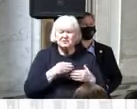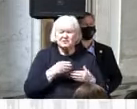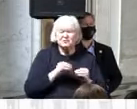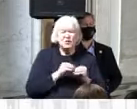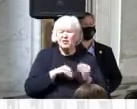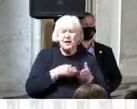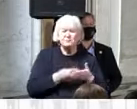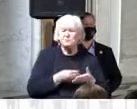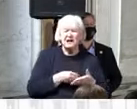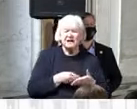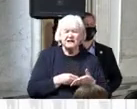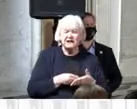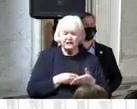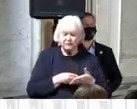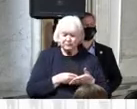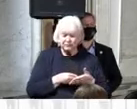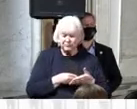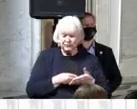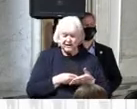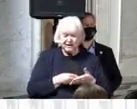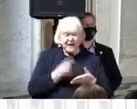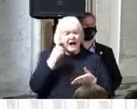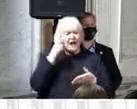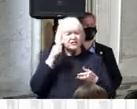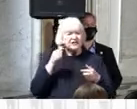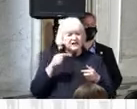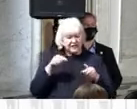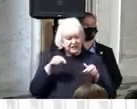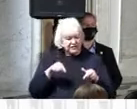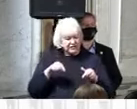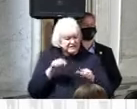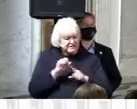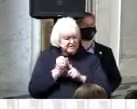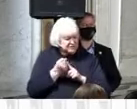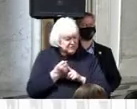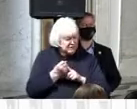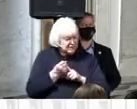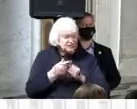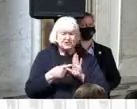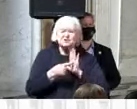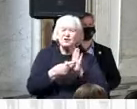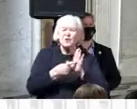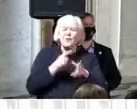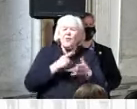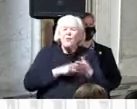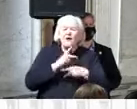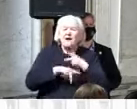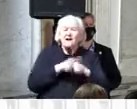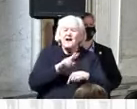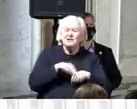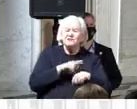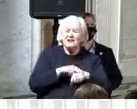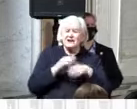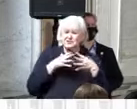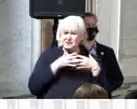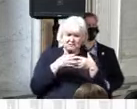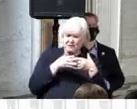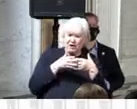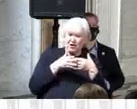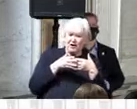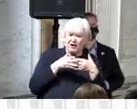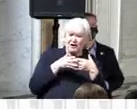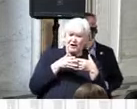what kind of nation we are a nation that is stronger when